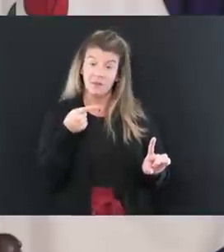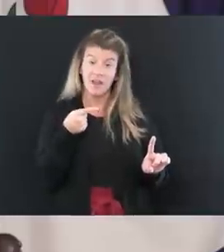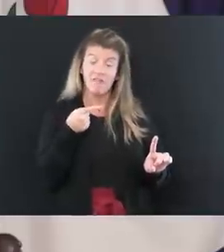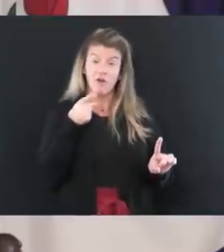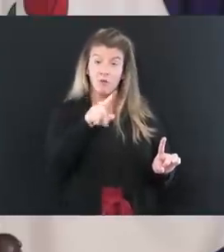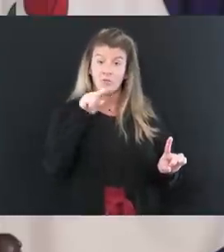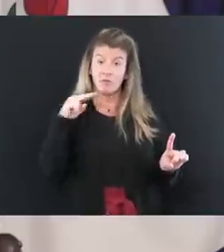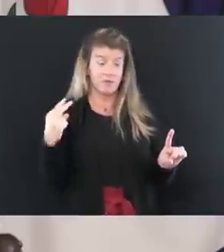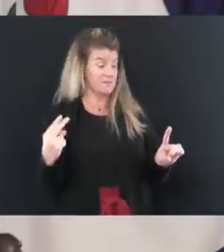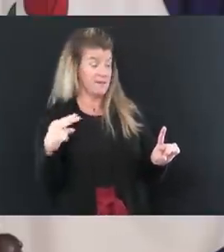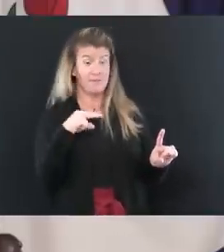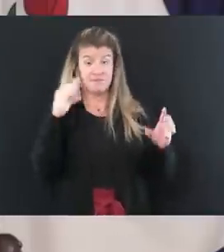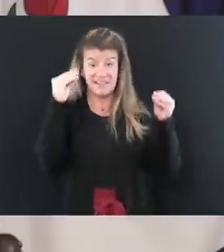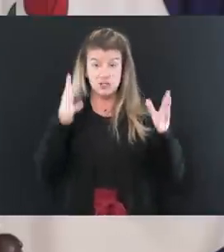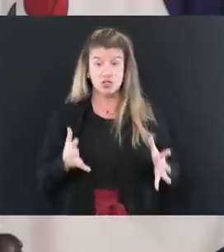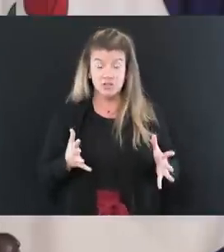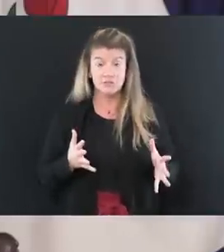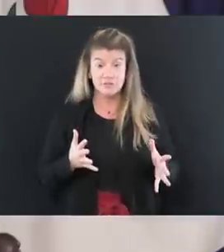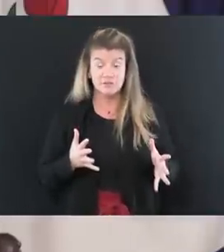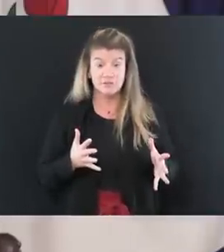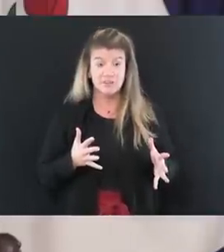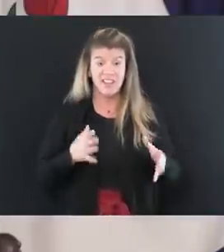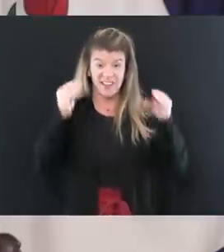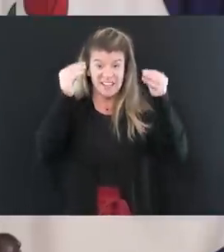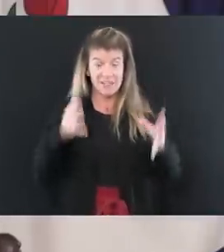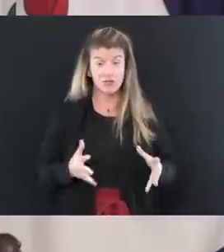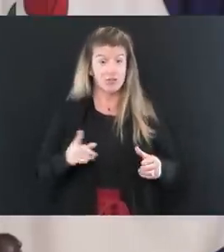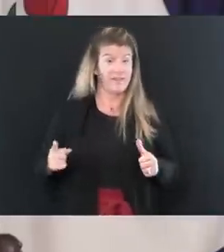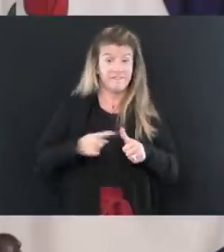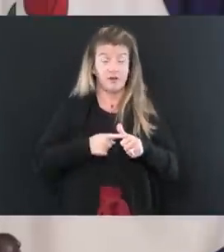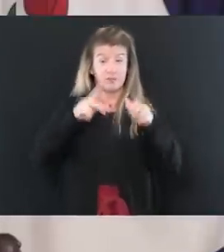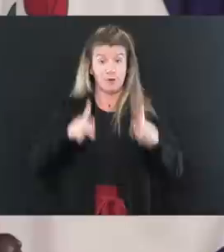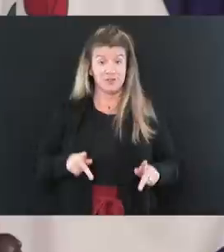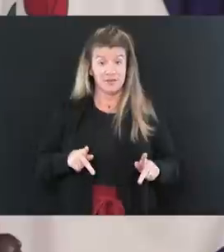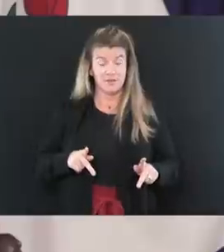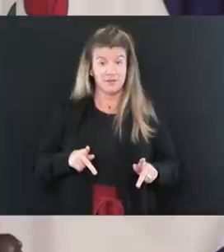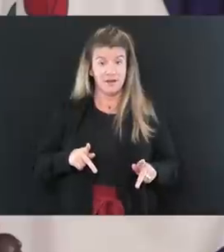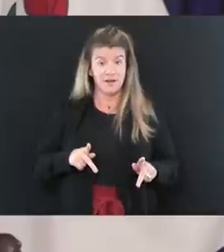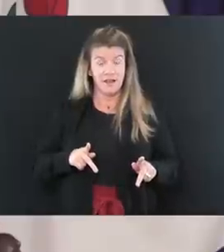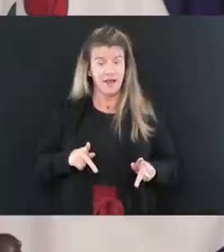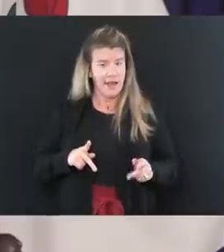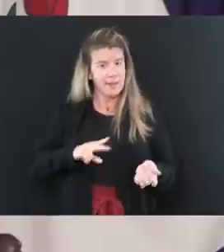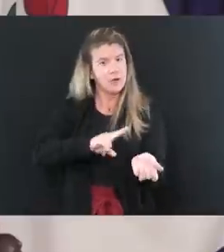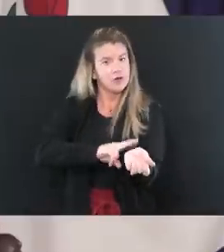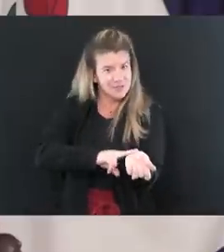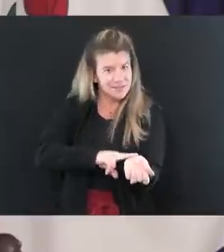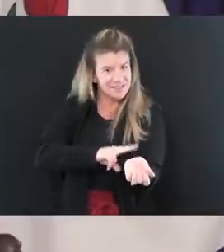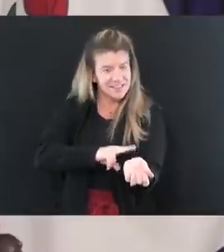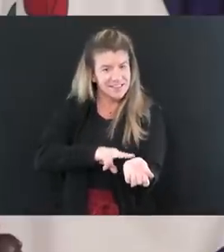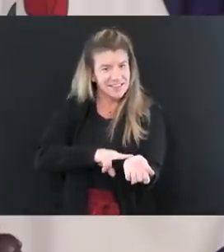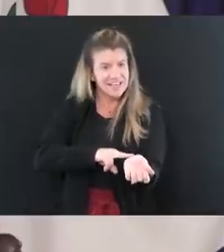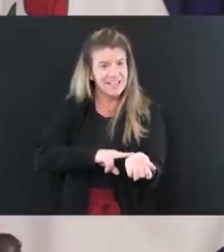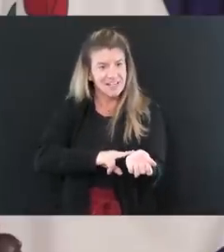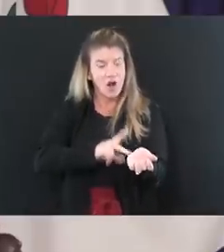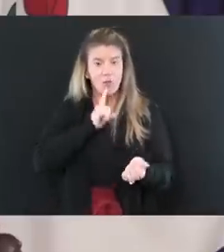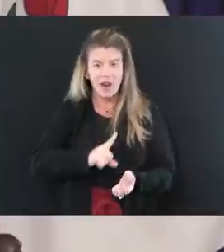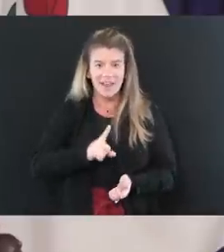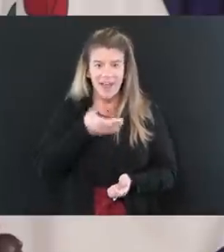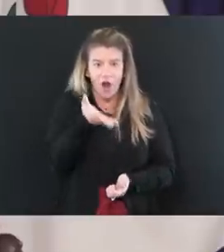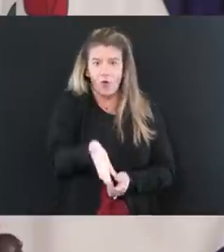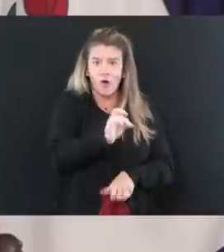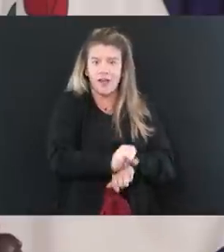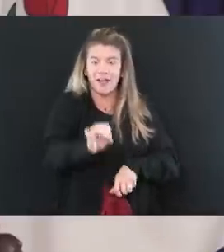of talking about our teachers as first line defense and our nurses, surely to goodness are really first line defense.